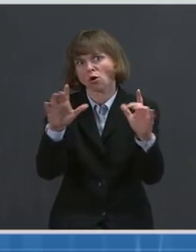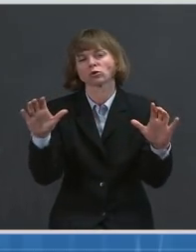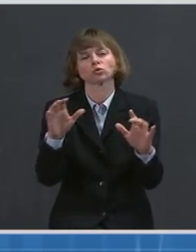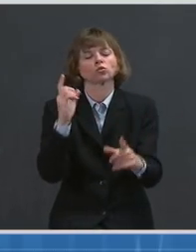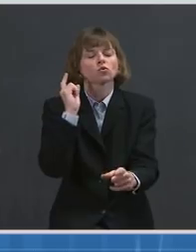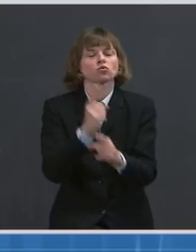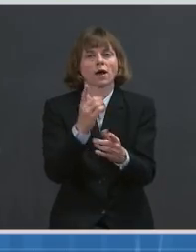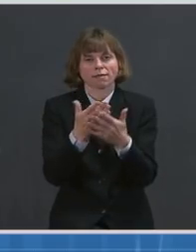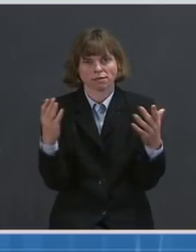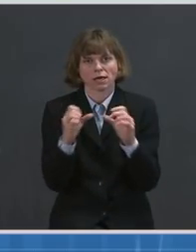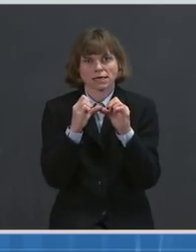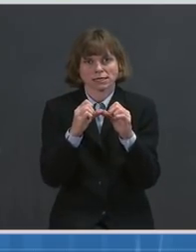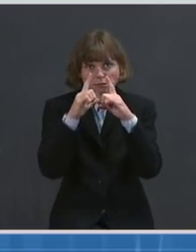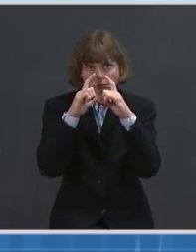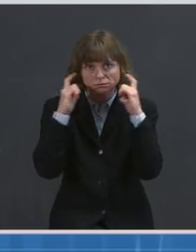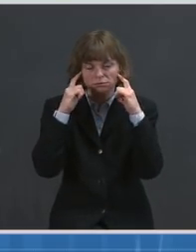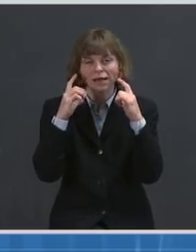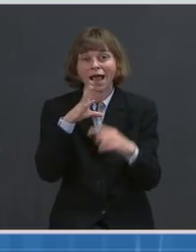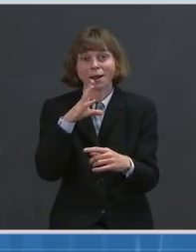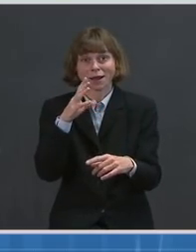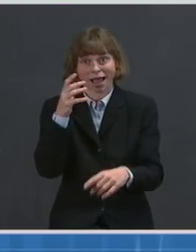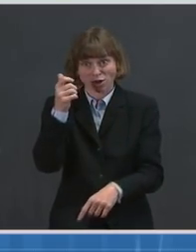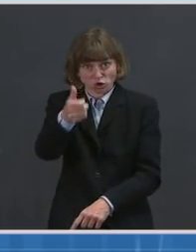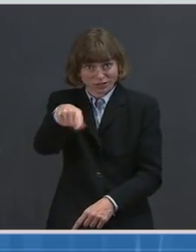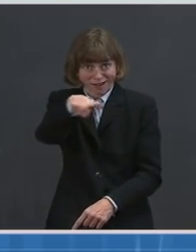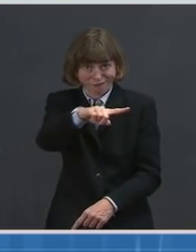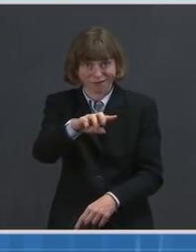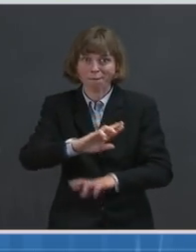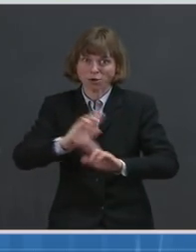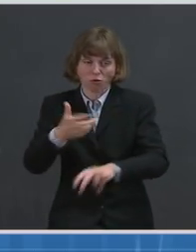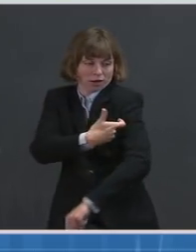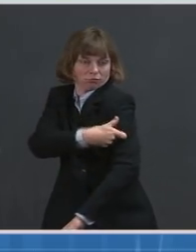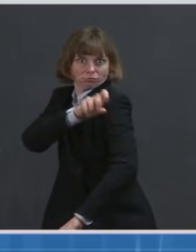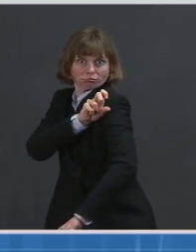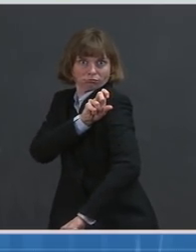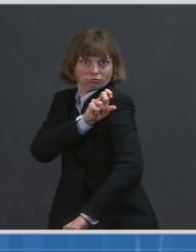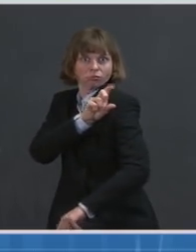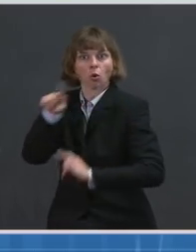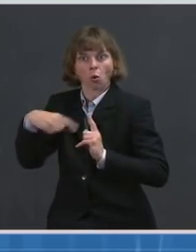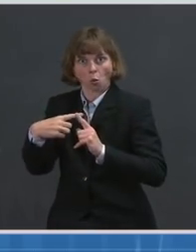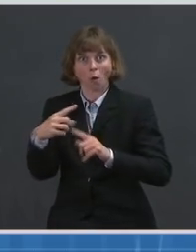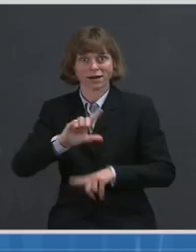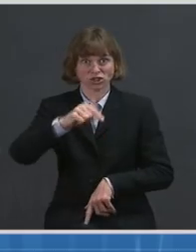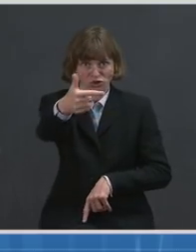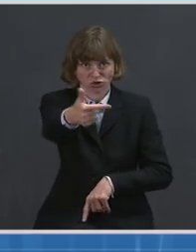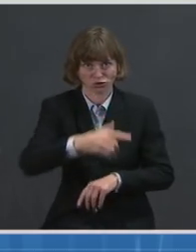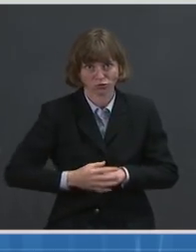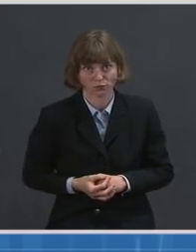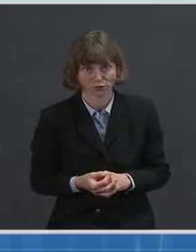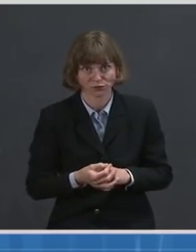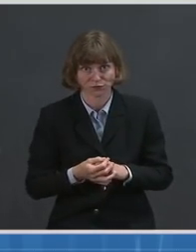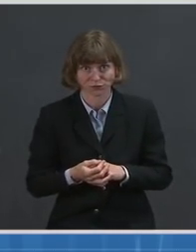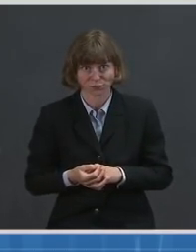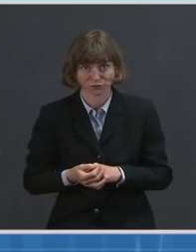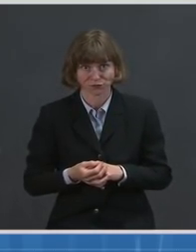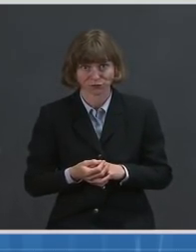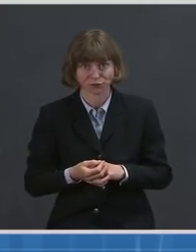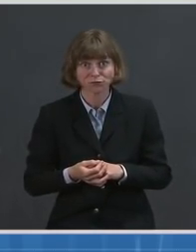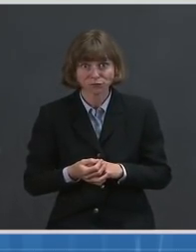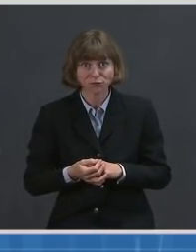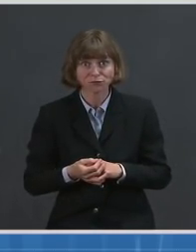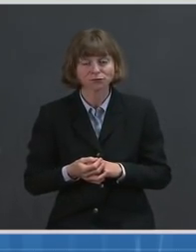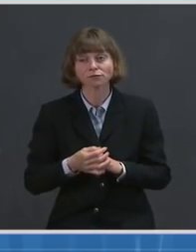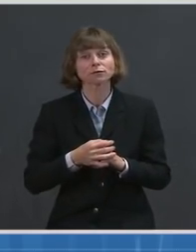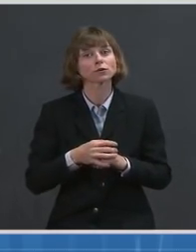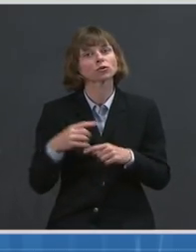and be ready to roll up your sleeve when that vaccine is available to you. Throughout the pandemic, parents and